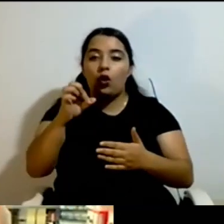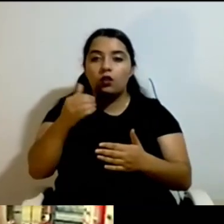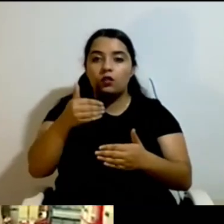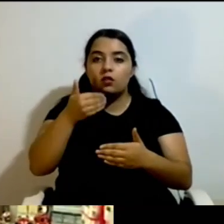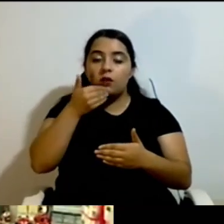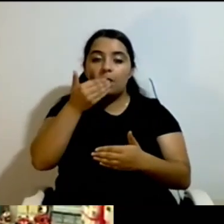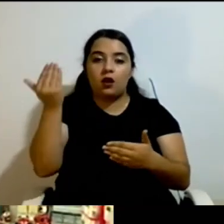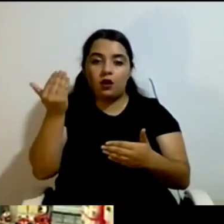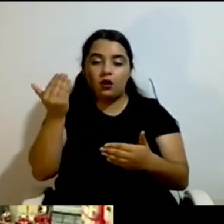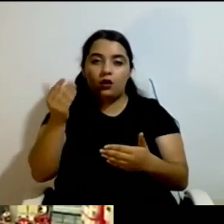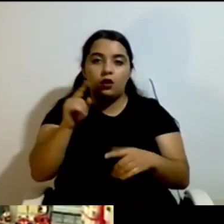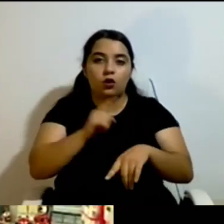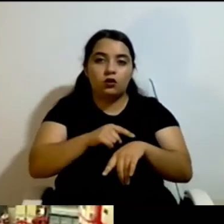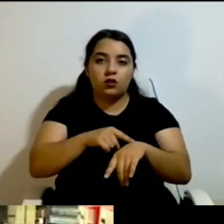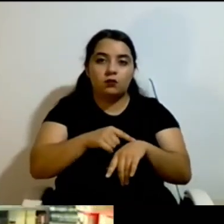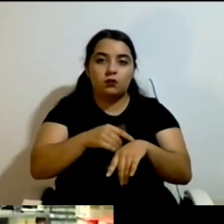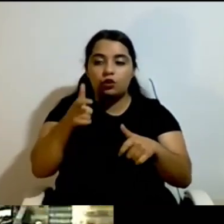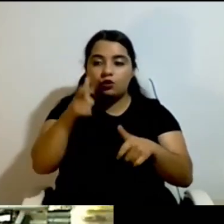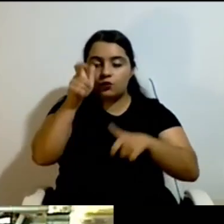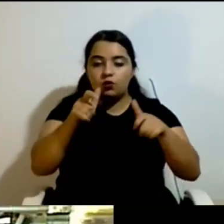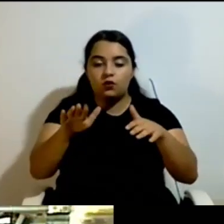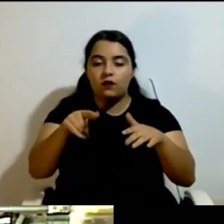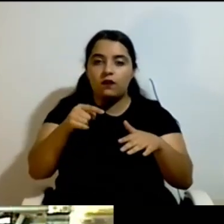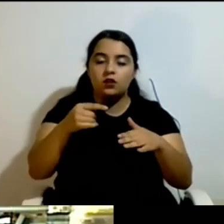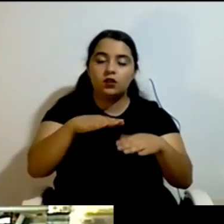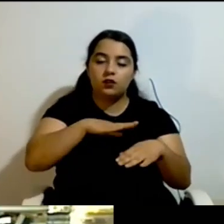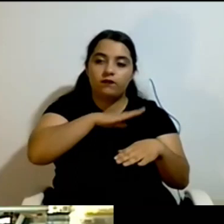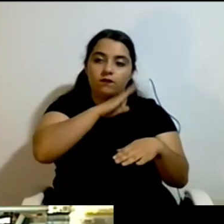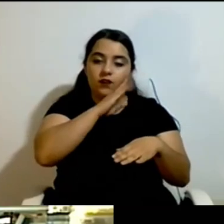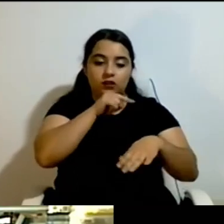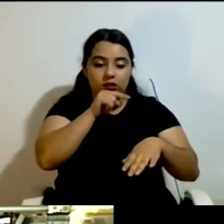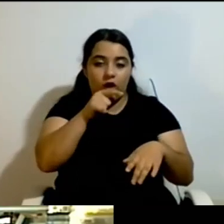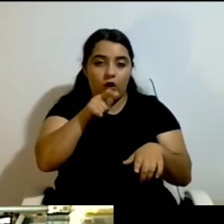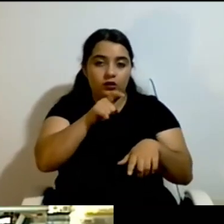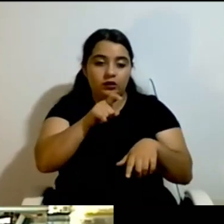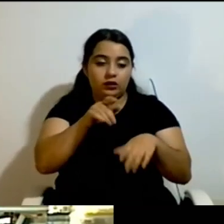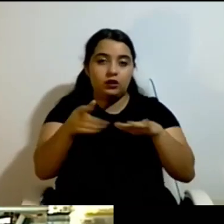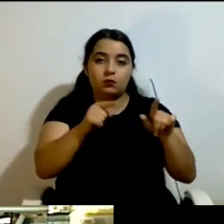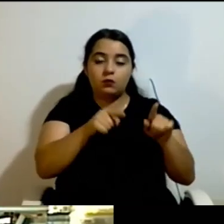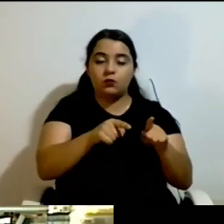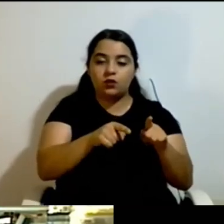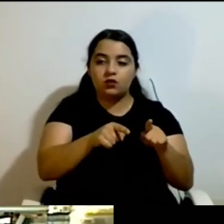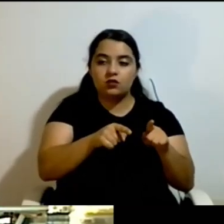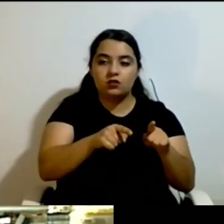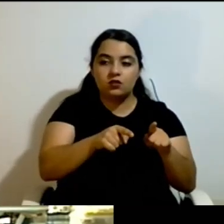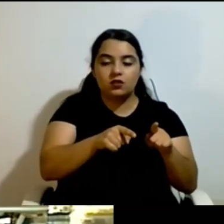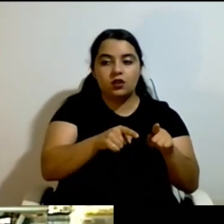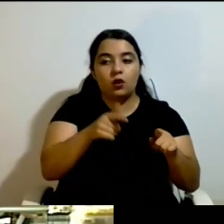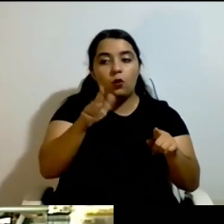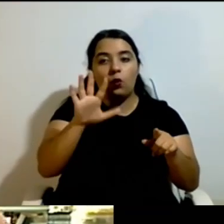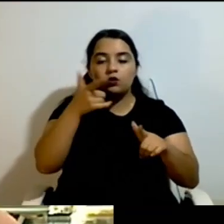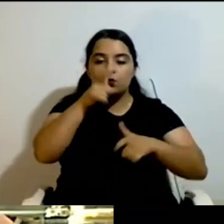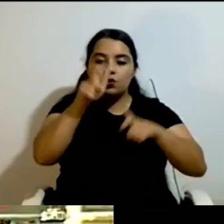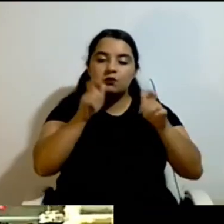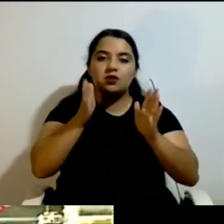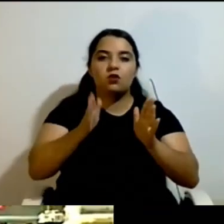assistance, is not covered by the night. So you have to think about it during the day and cut your hours